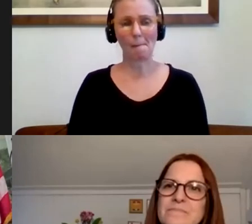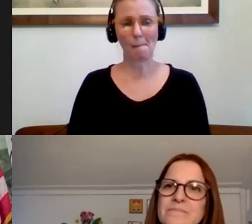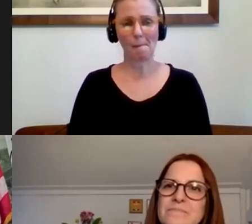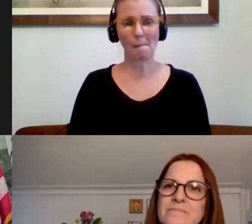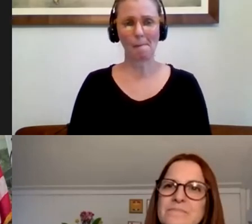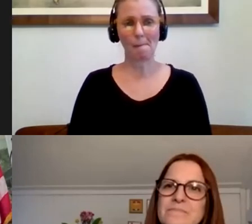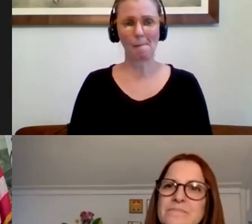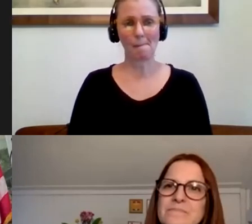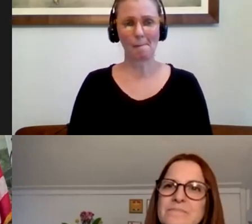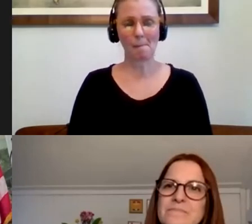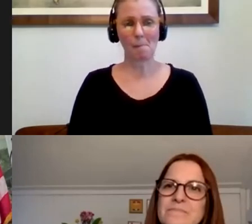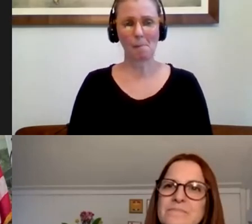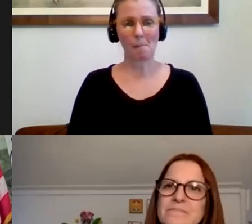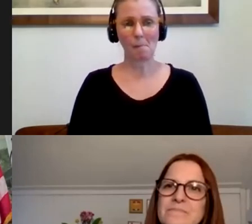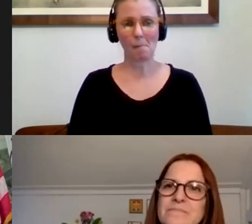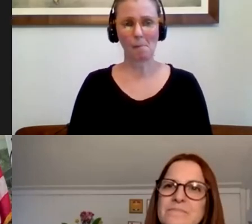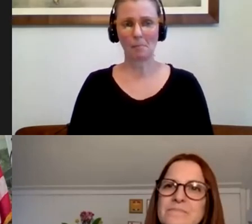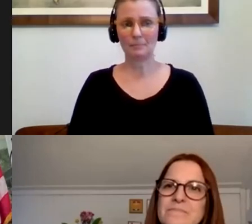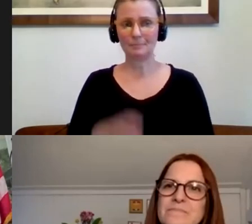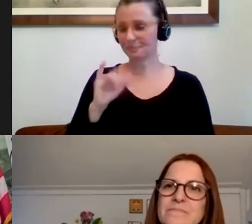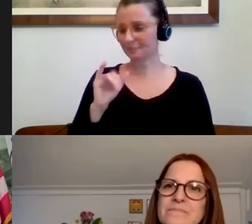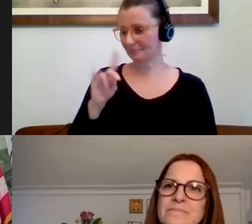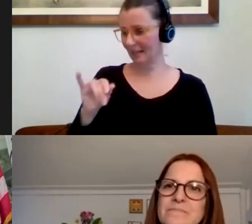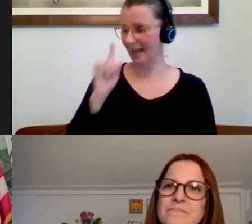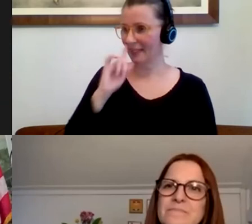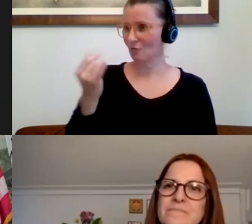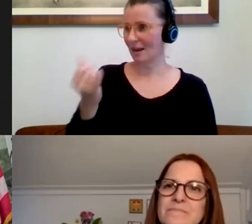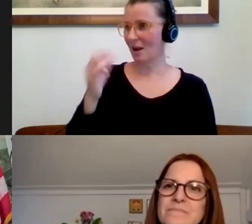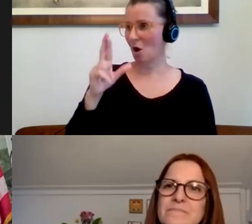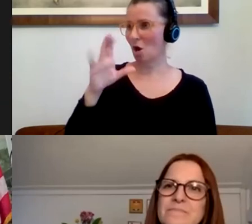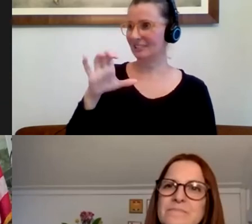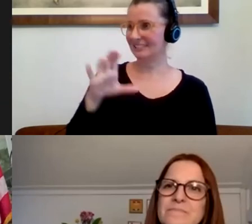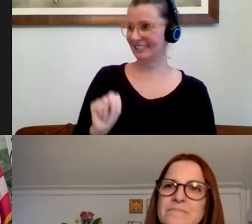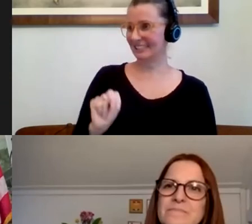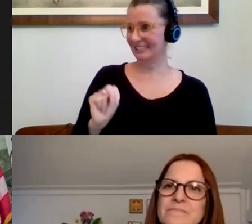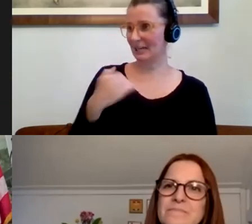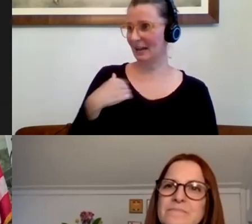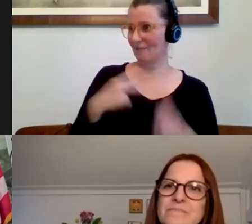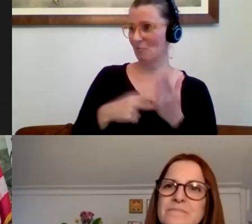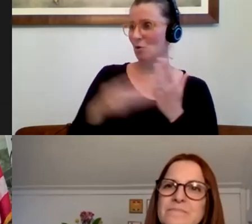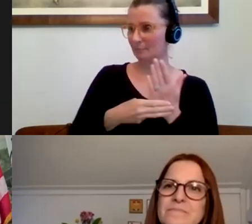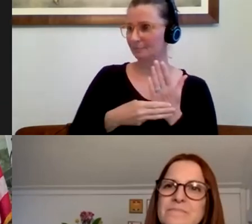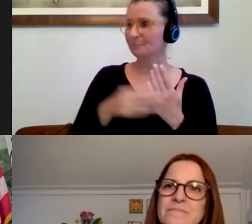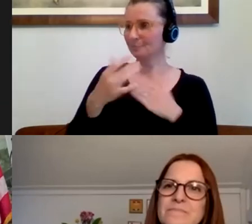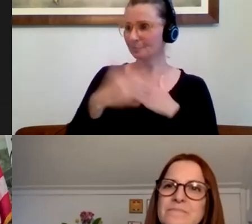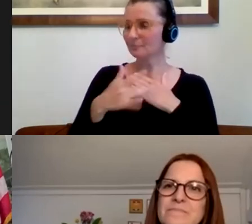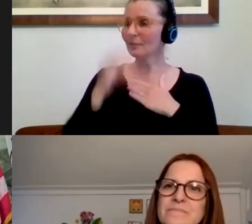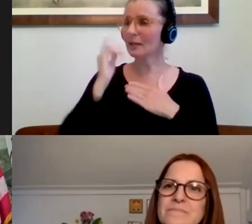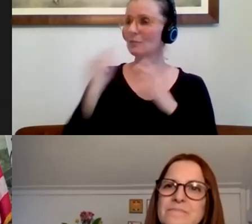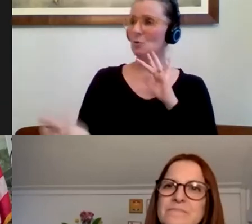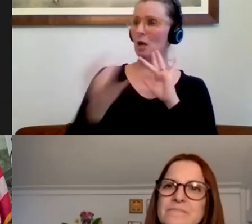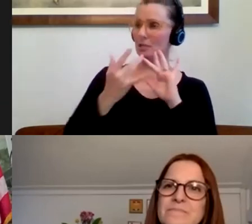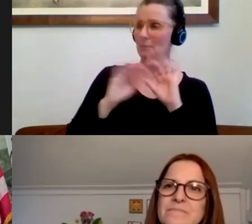I believe that RCN does have a program that is available. And if you contact my office, Ann,